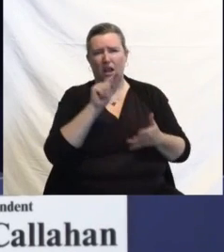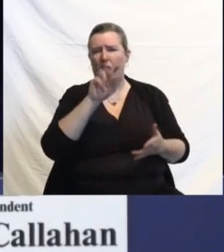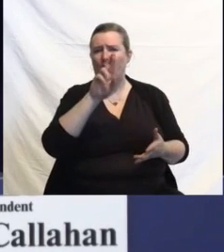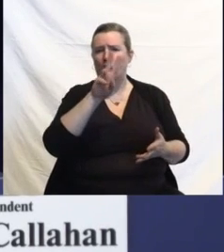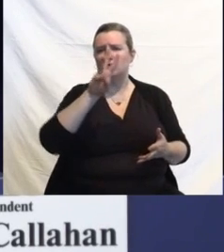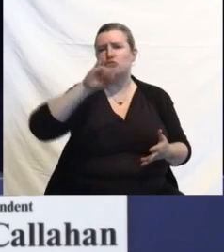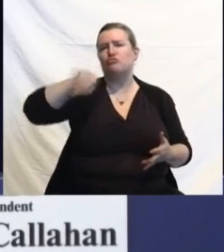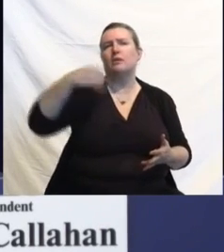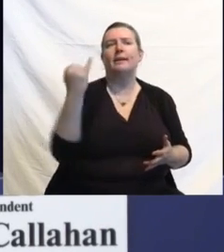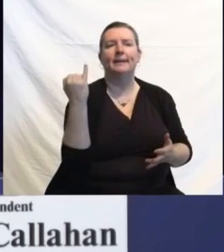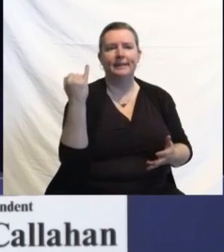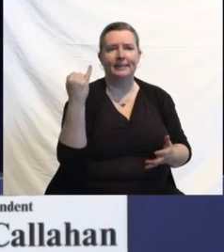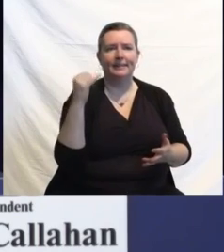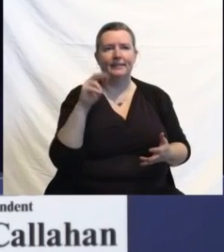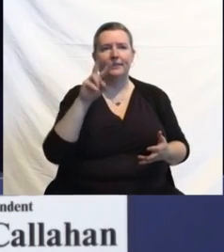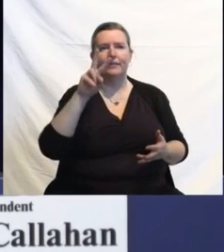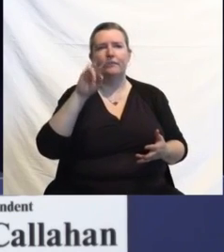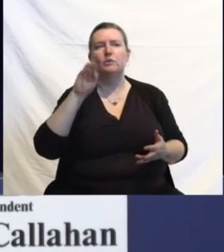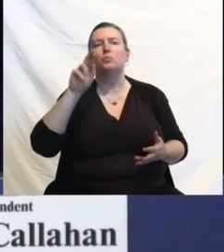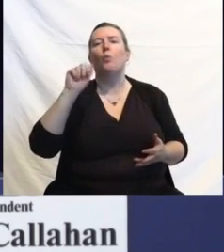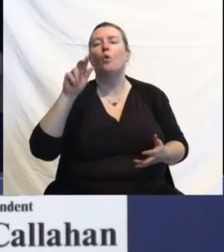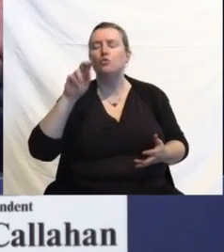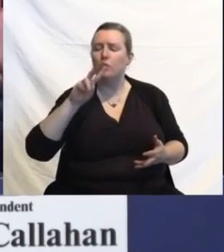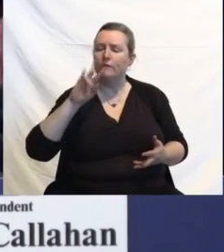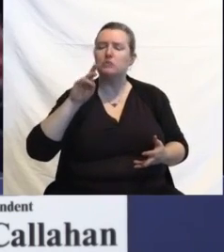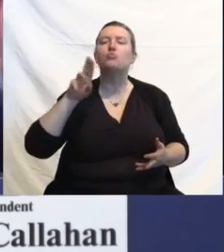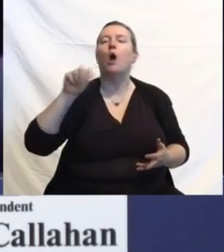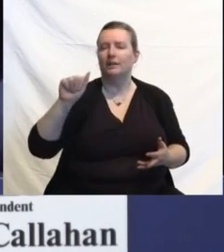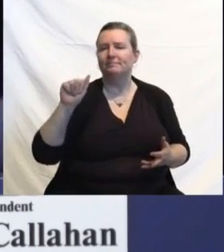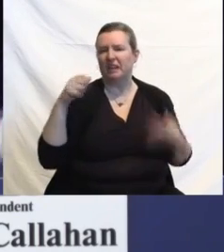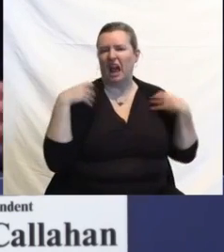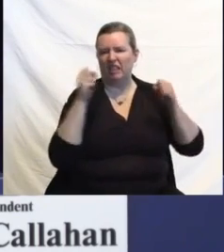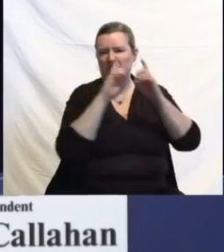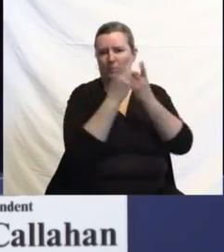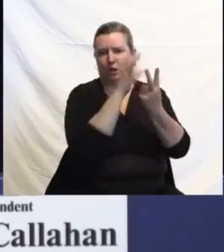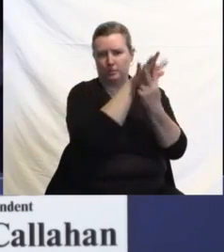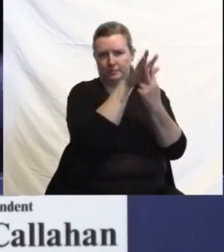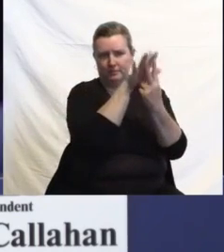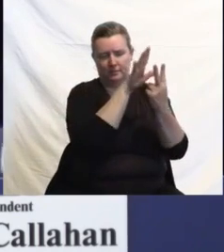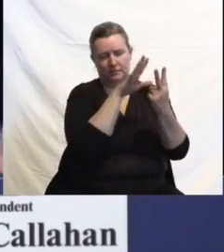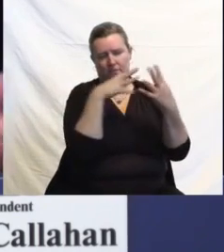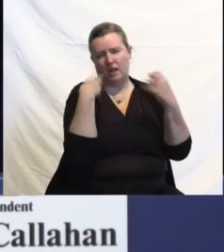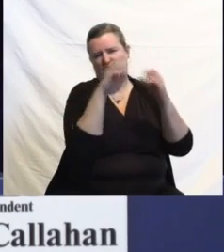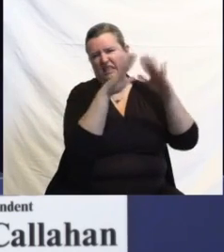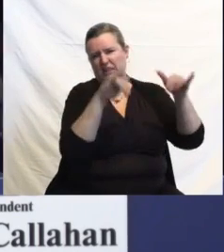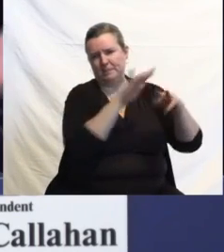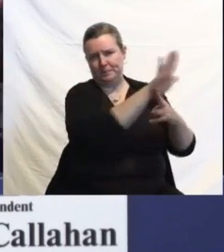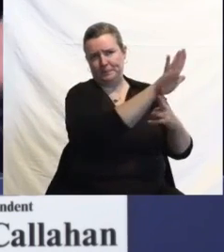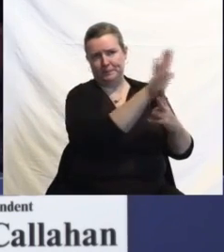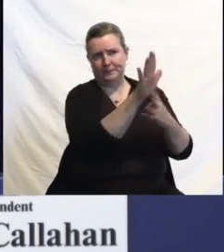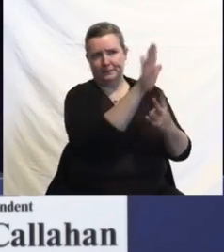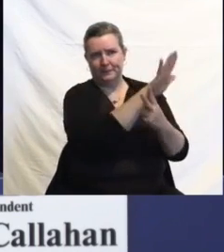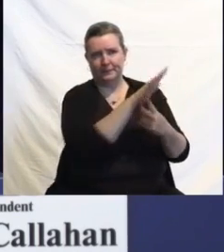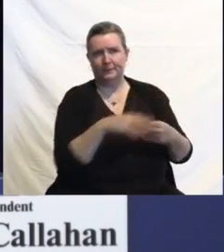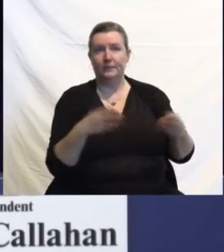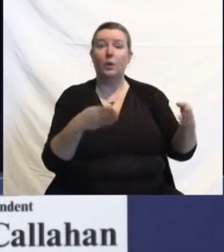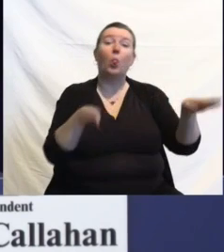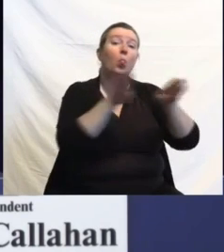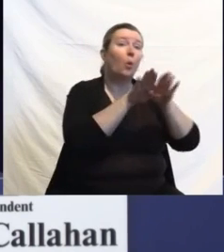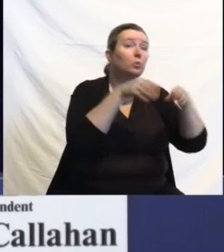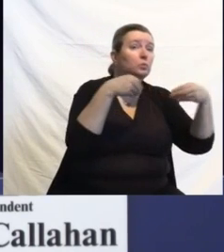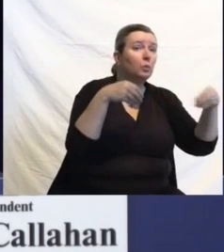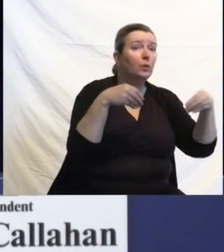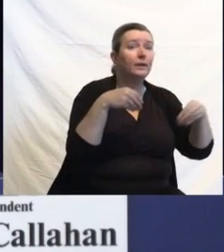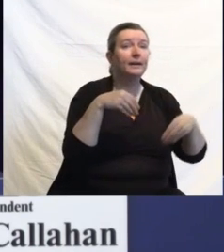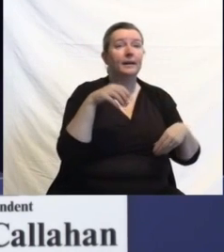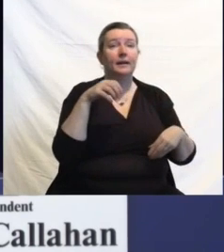as Virtua. And we're looking at like a closed Lord & Taylor, a closed AC Moore, similar to what we did when we were doing